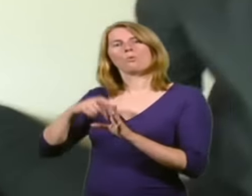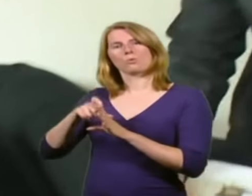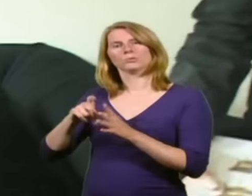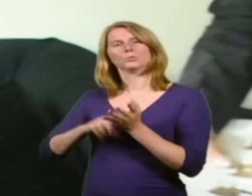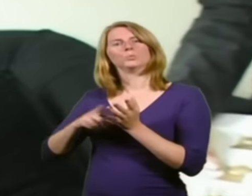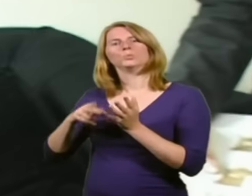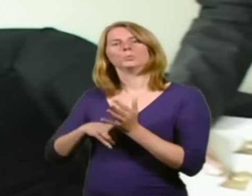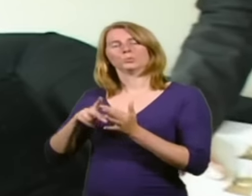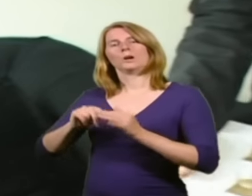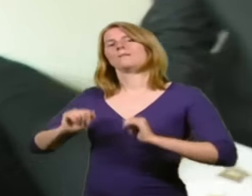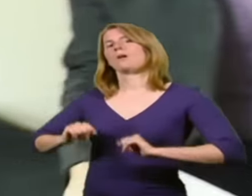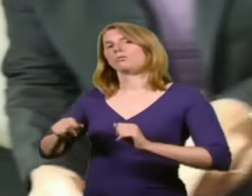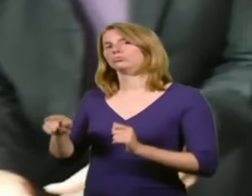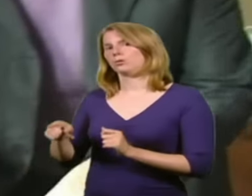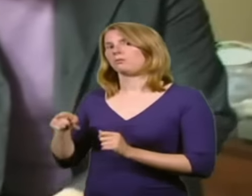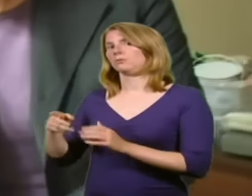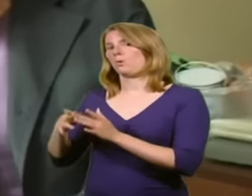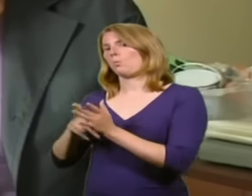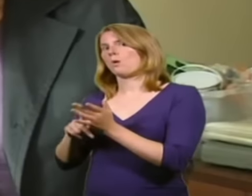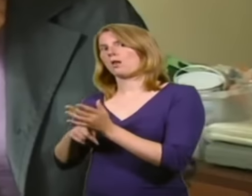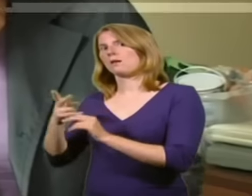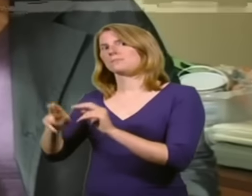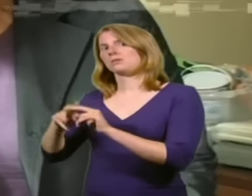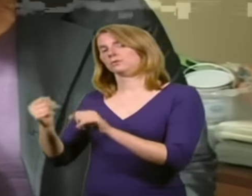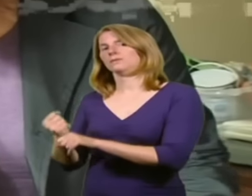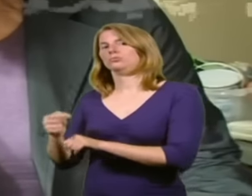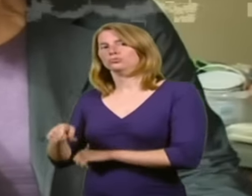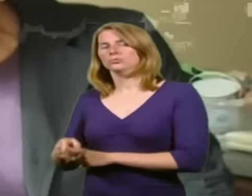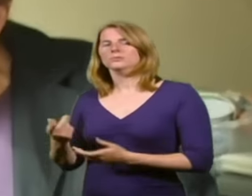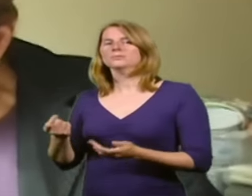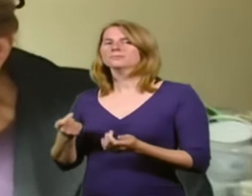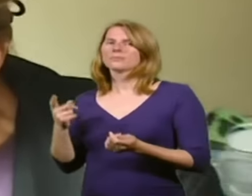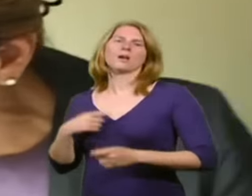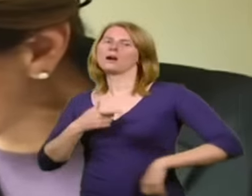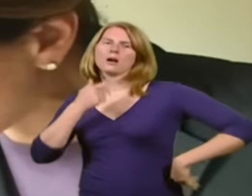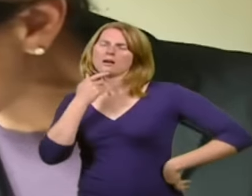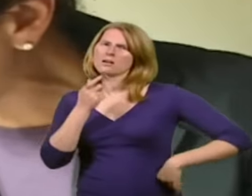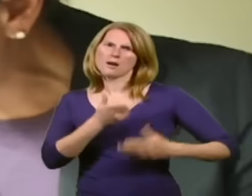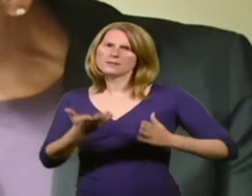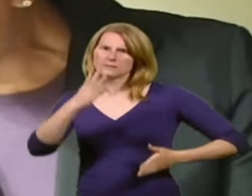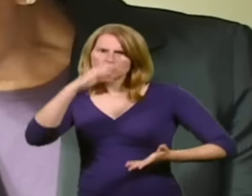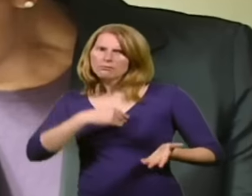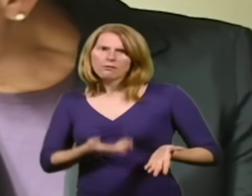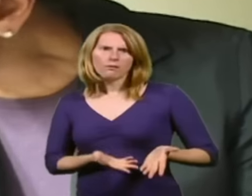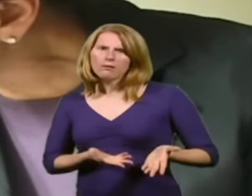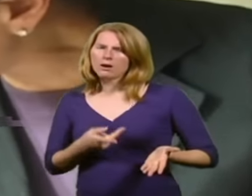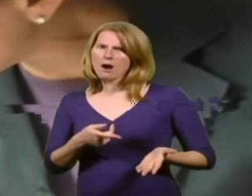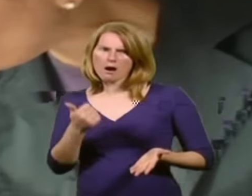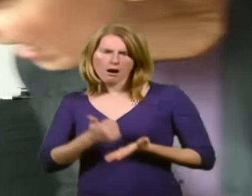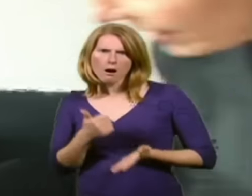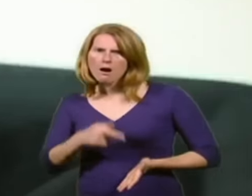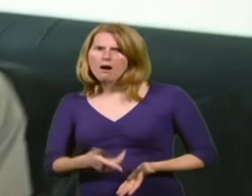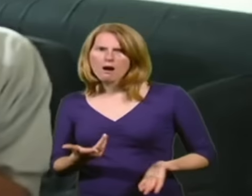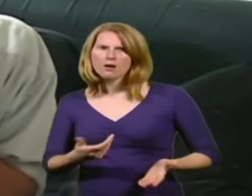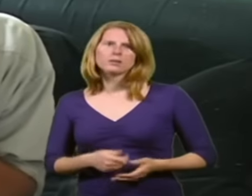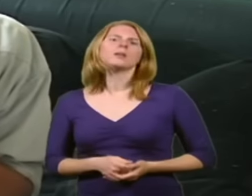me this. I mean, I knew you were in the furniture business, but there are some fantastic pieces in here. I'm glad you think so. None of which are in